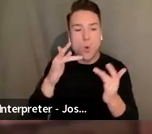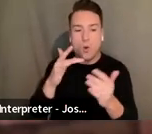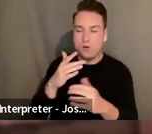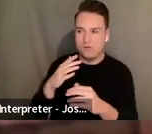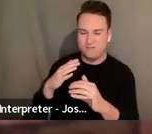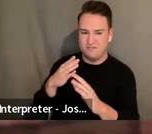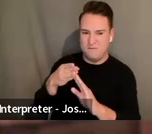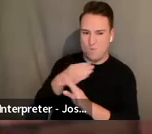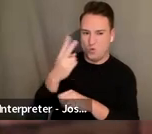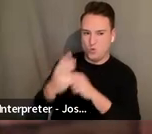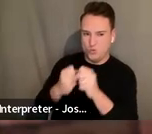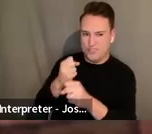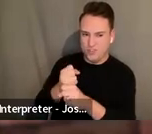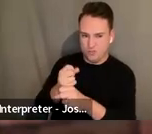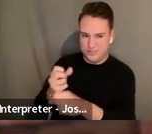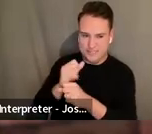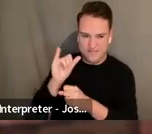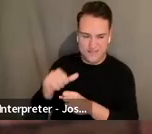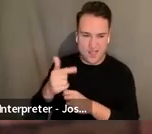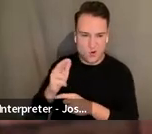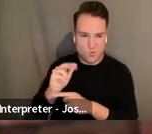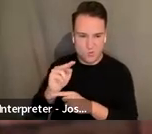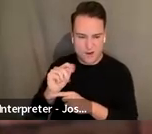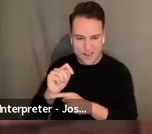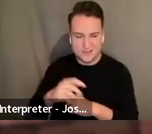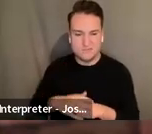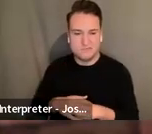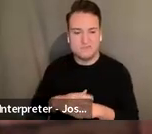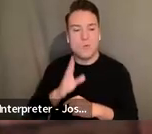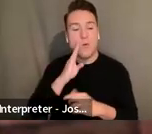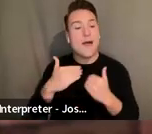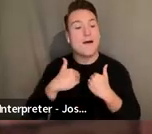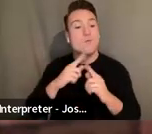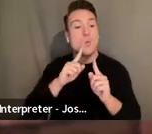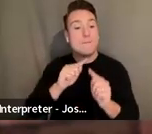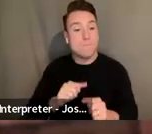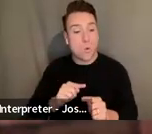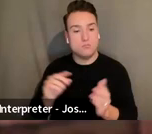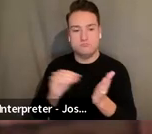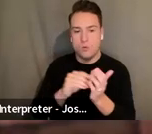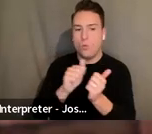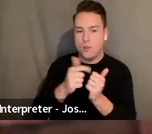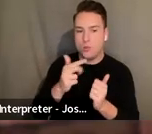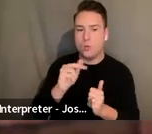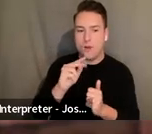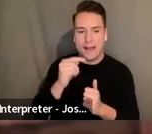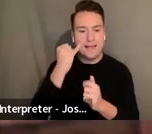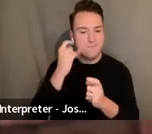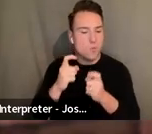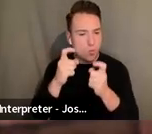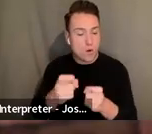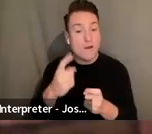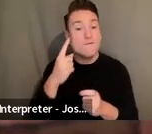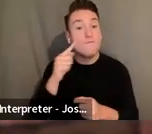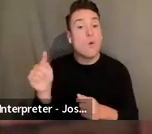the requirements. You reports that go with the report with the grant if awarded and for returning artists,